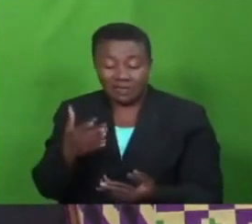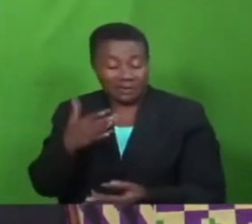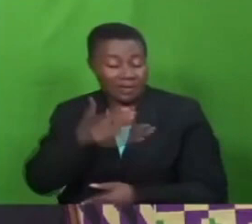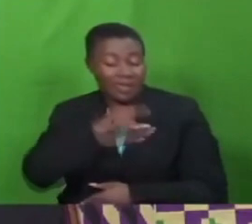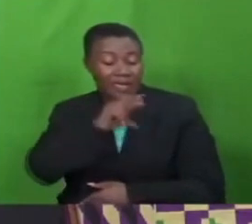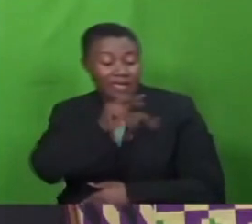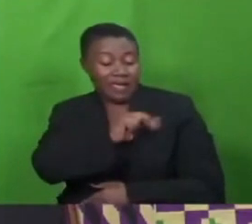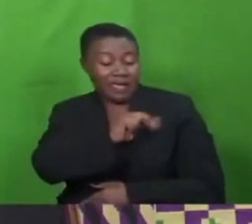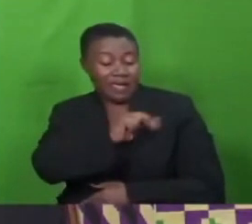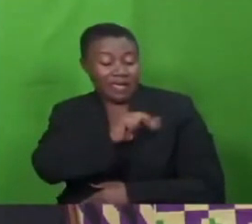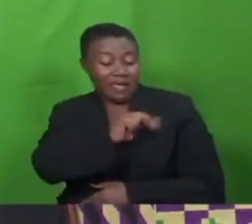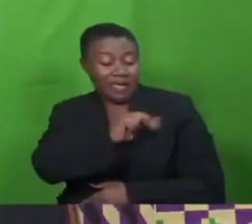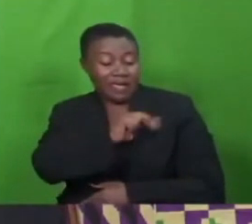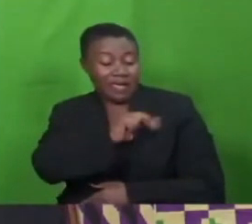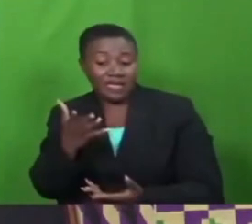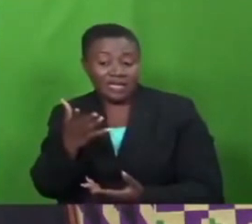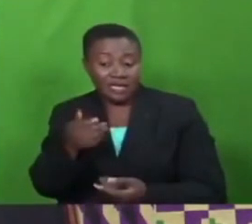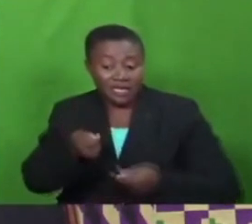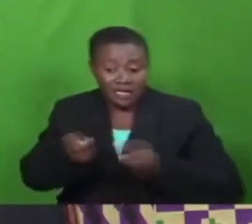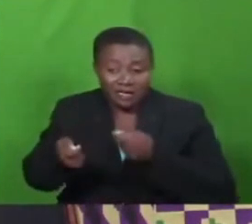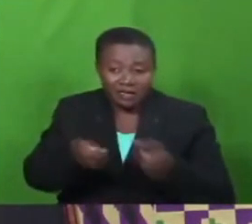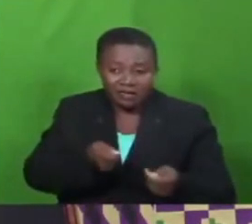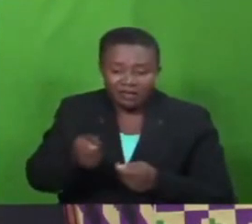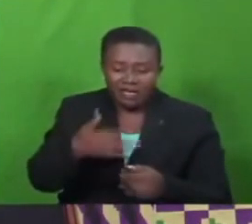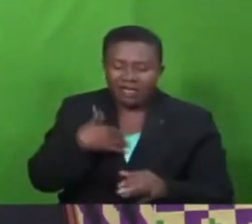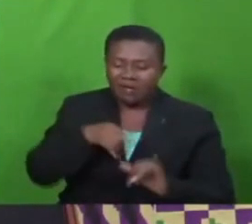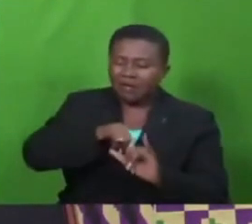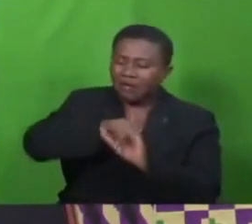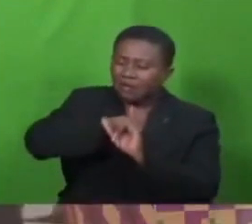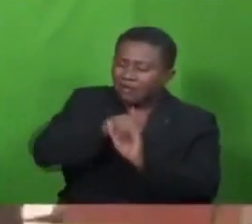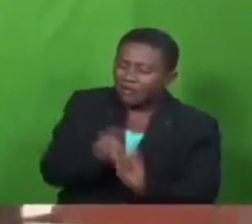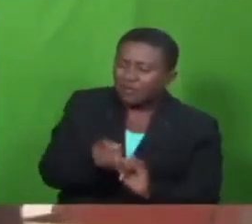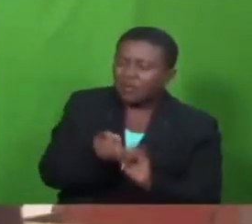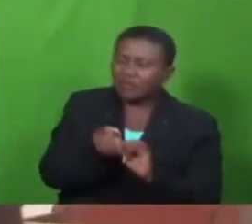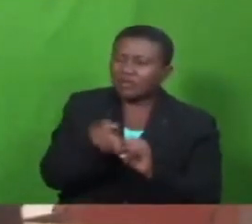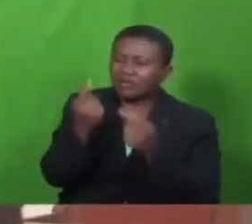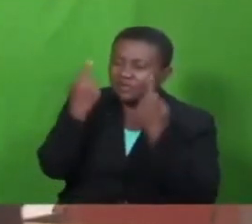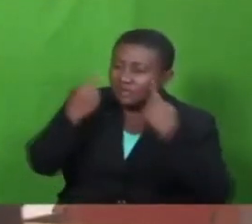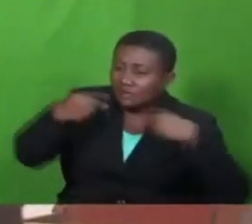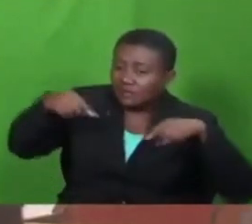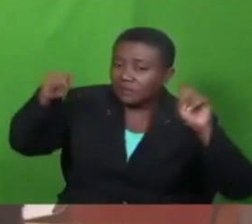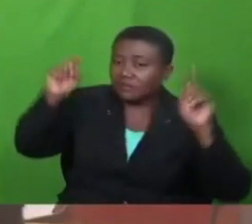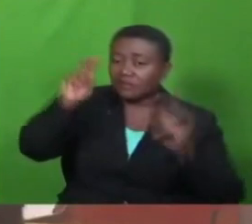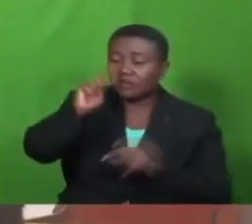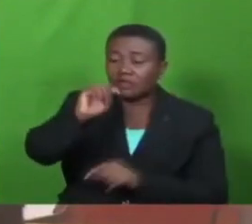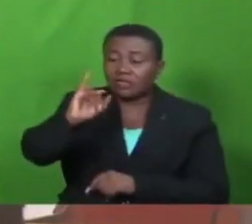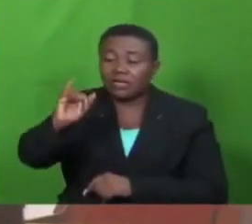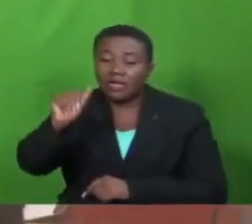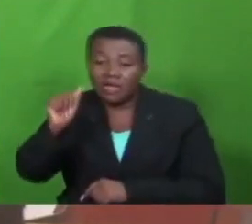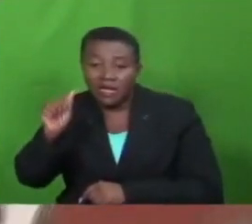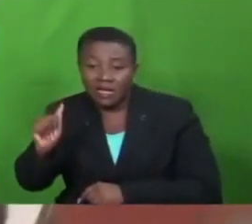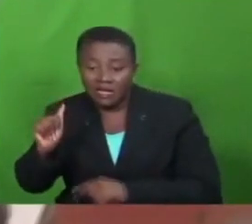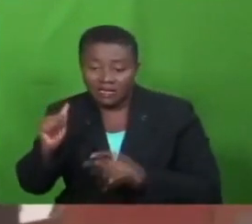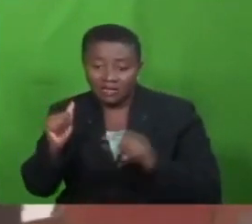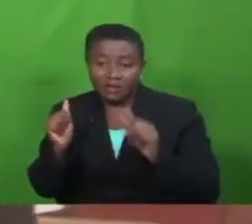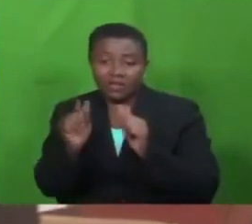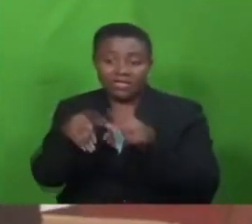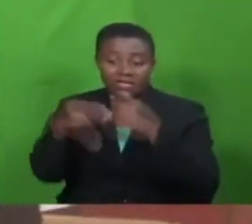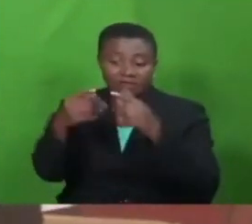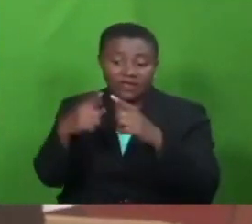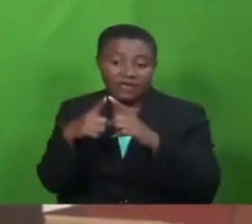has implemented successfully a national identification system with the Ghana car,